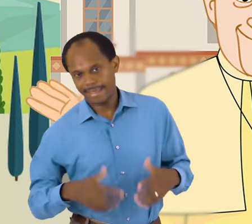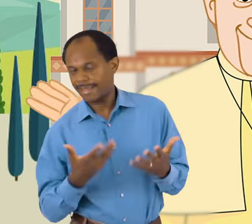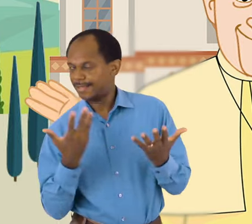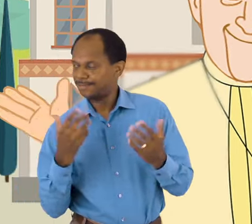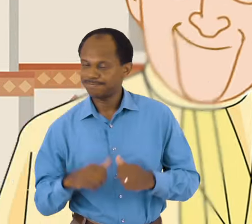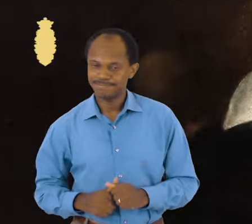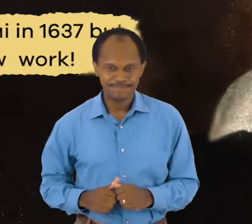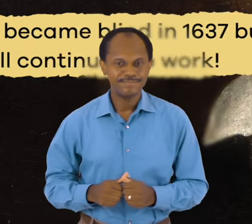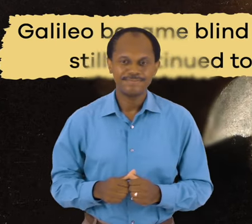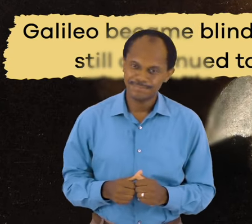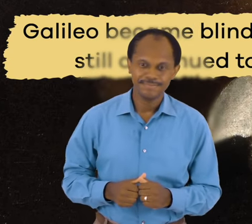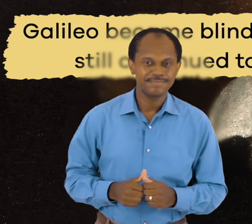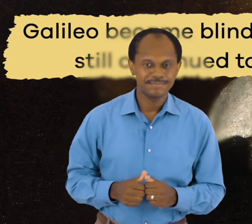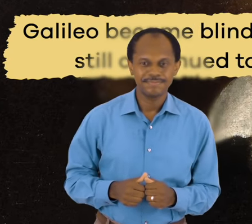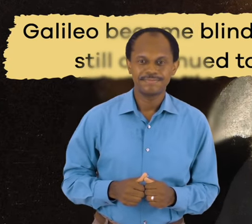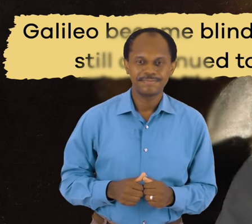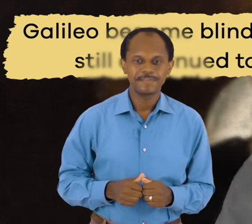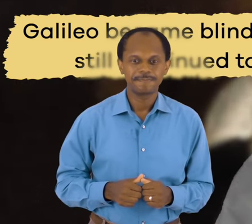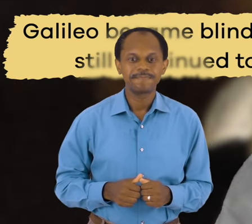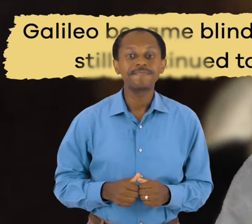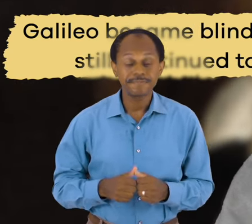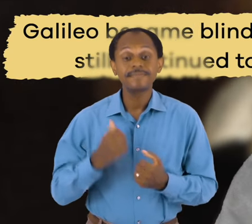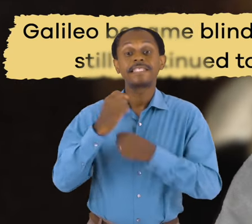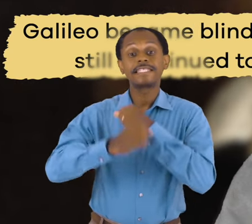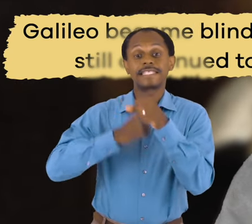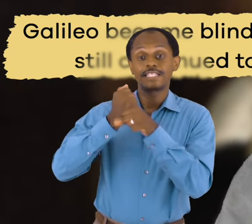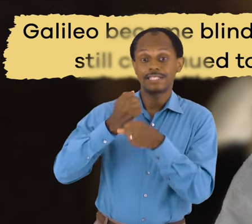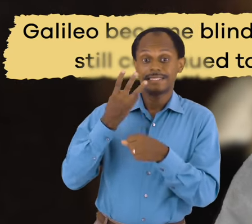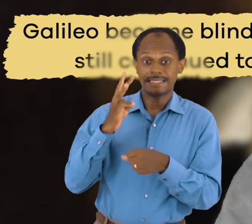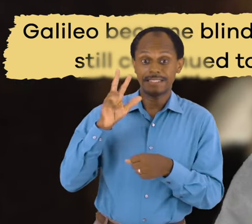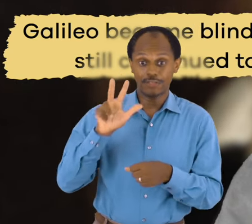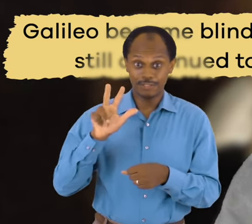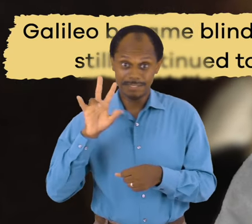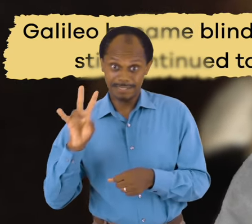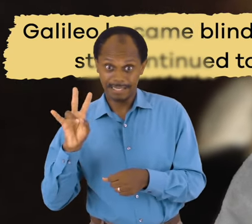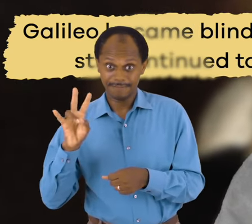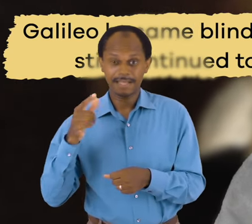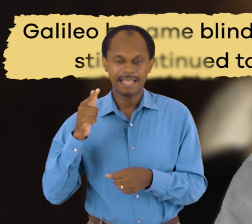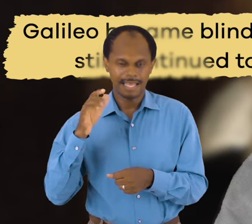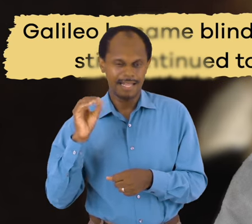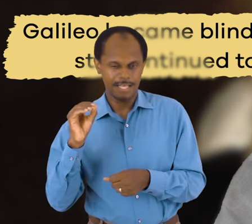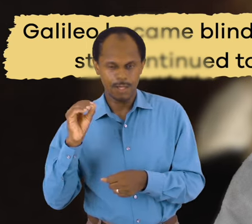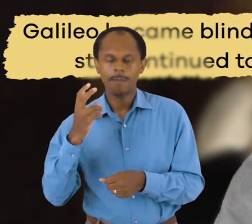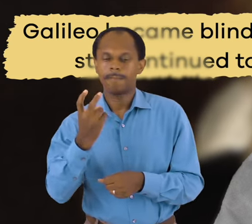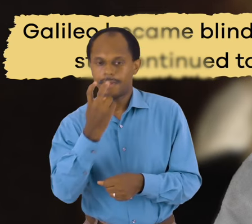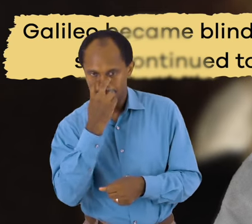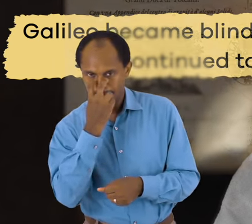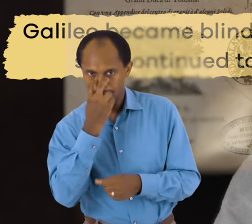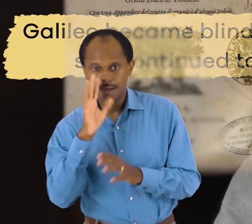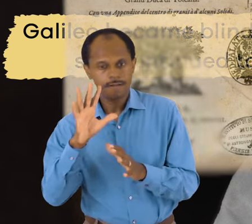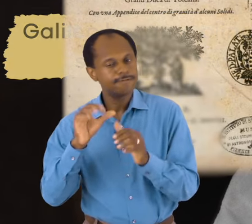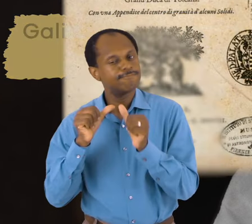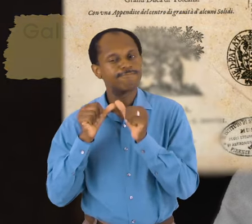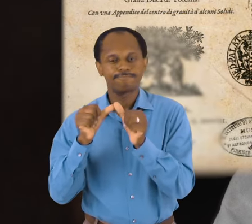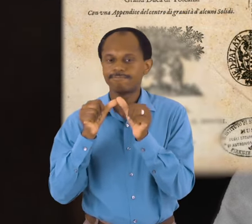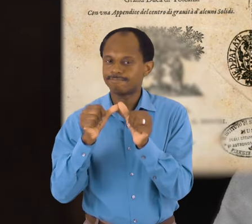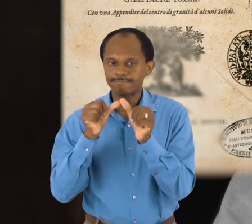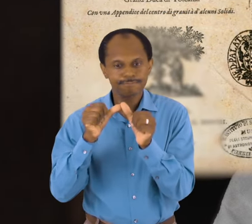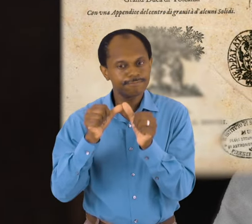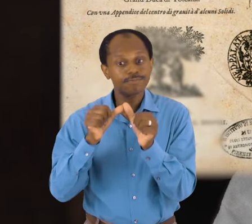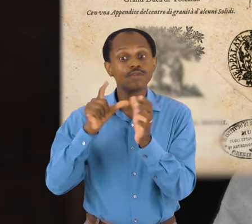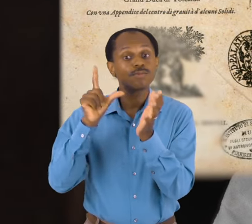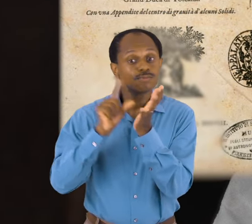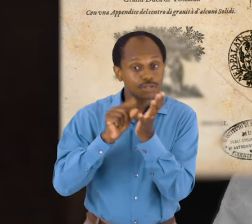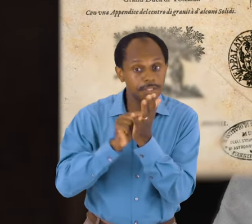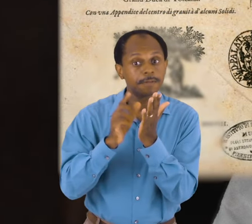right? Galileo became blind in 1637, but still continued to work, publishing